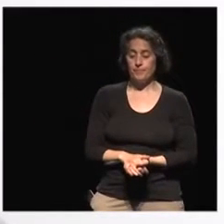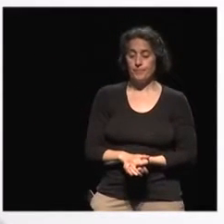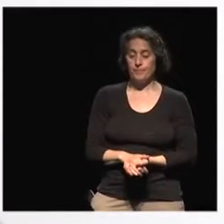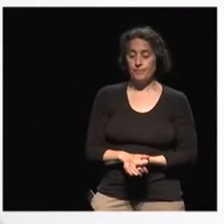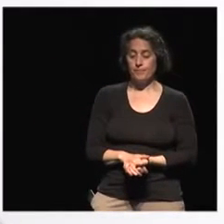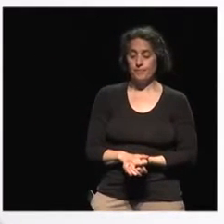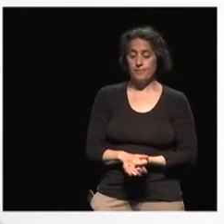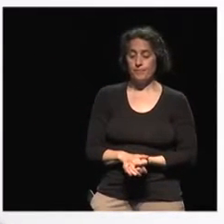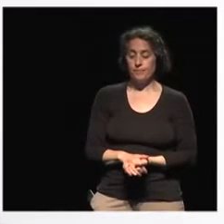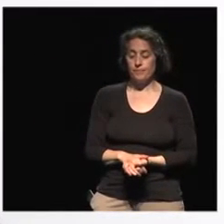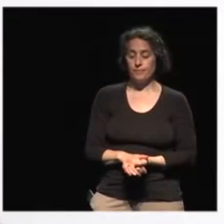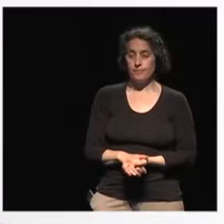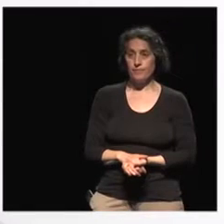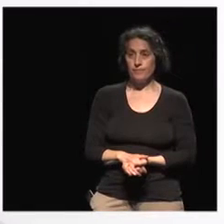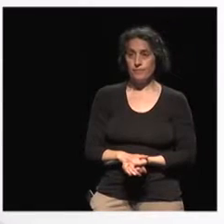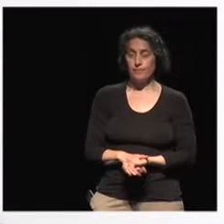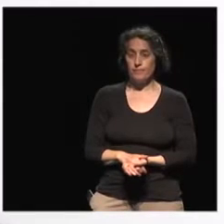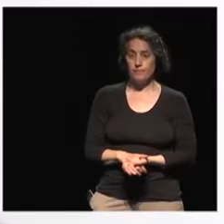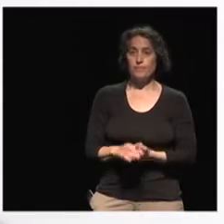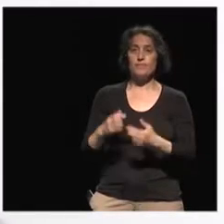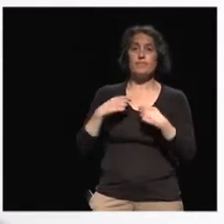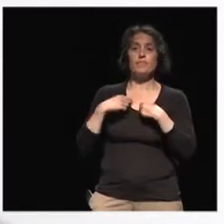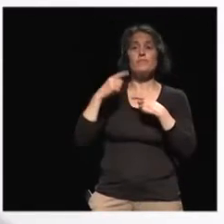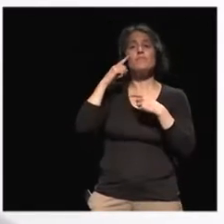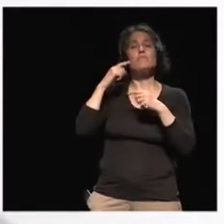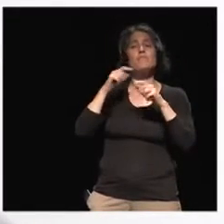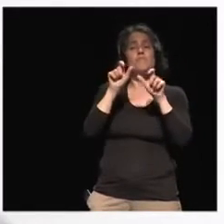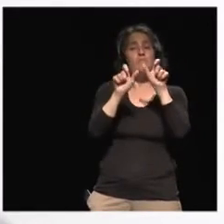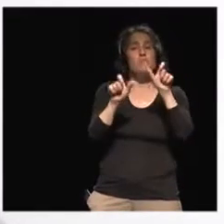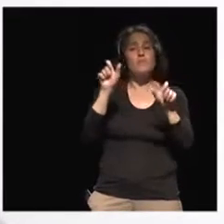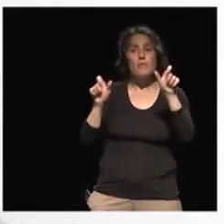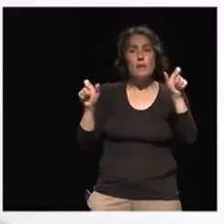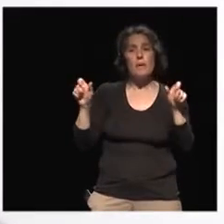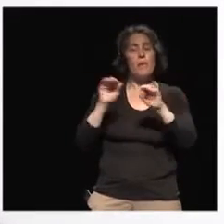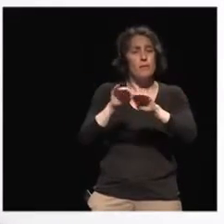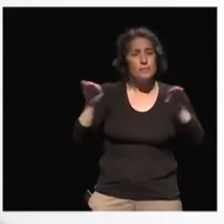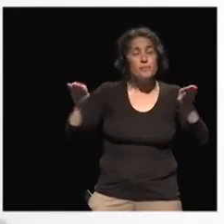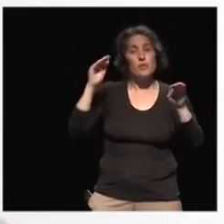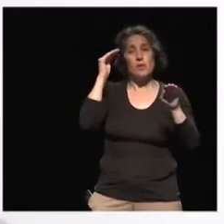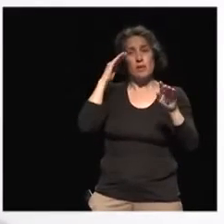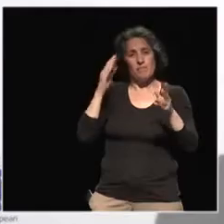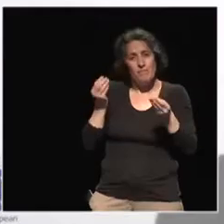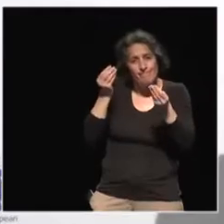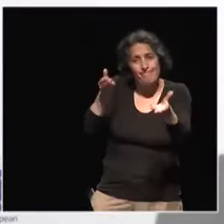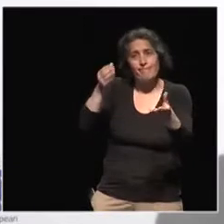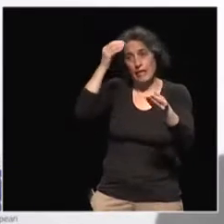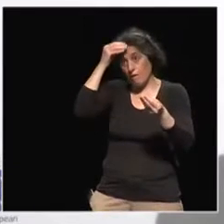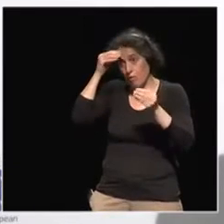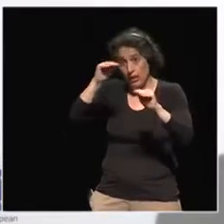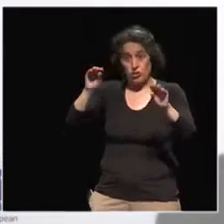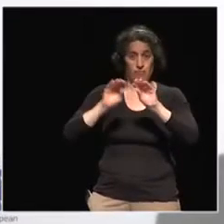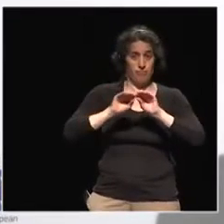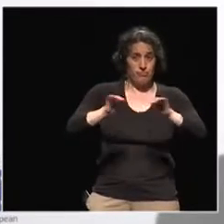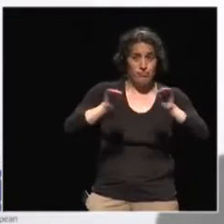their importance in local and global life. And then